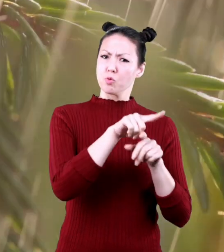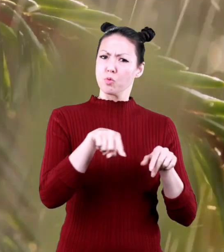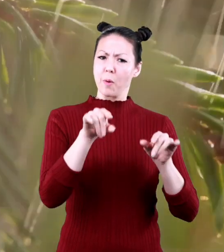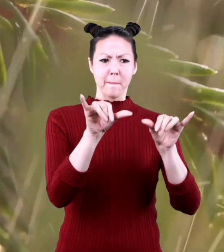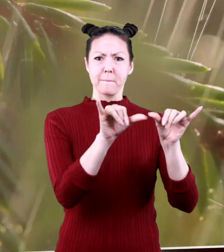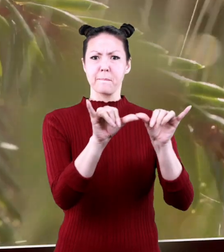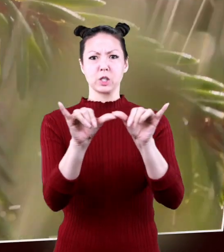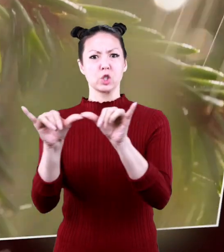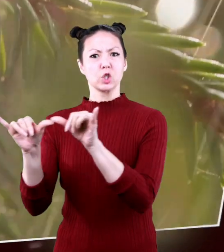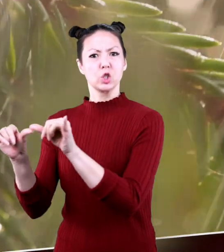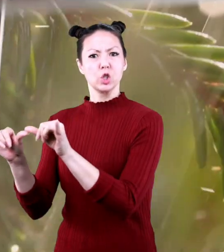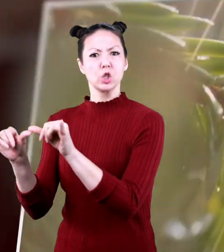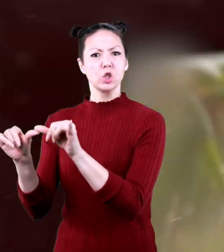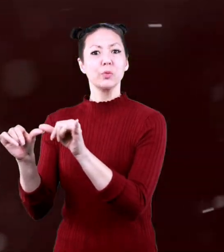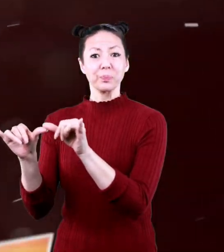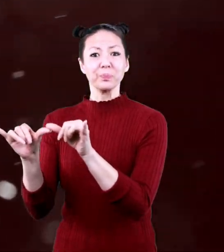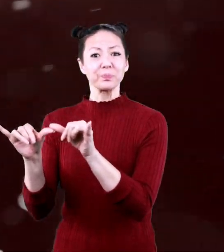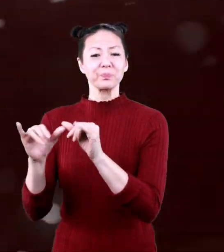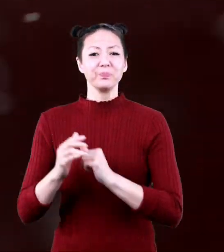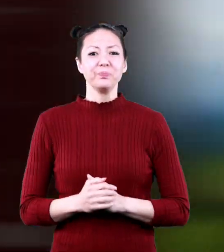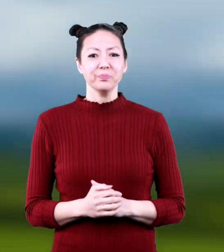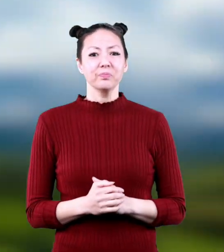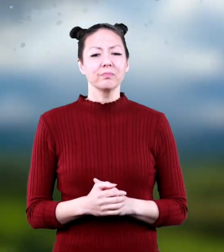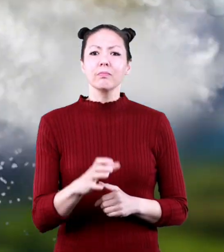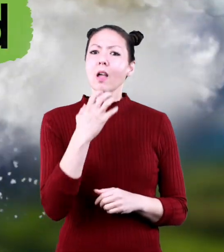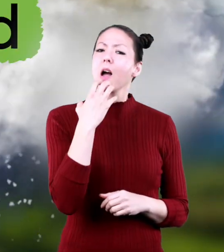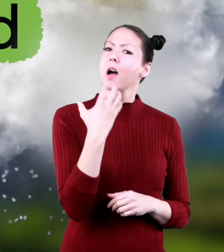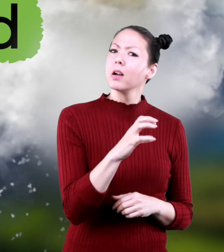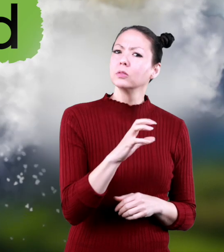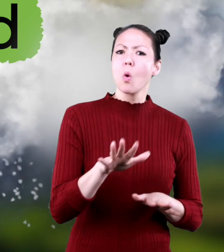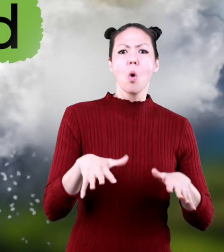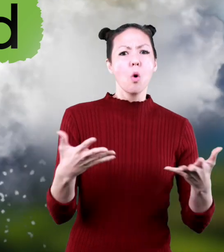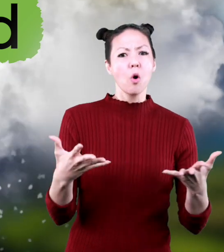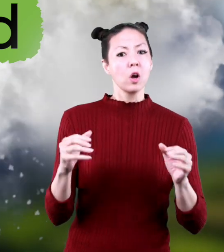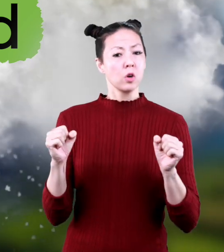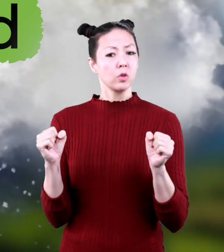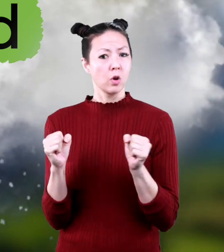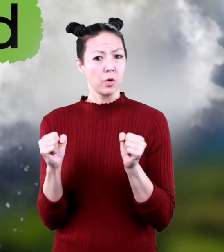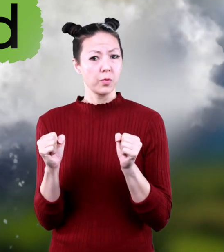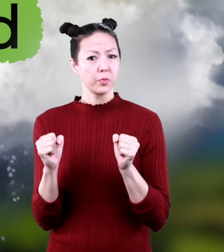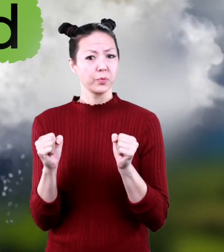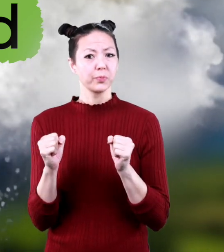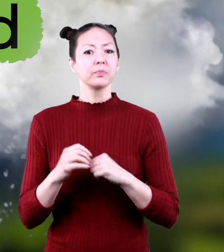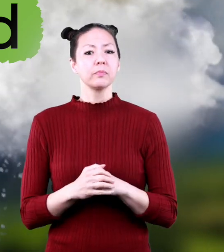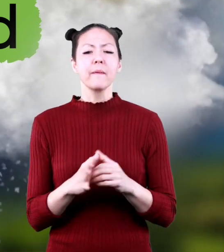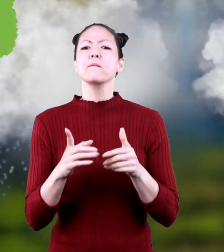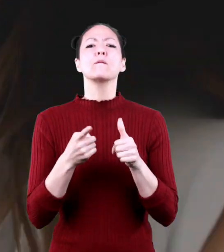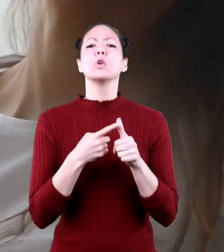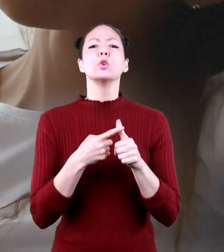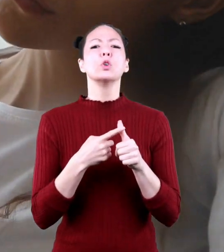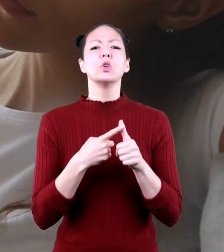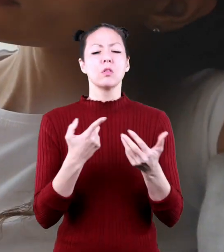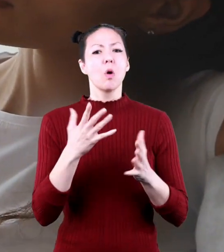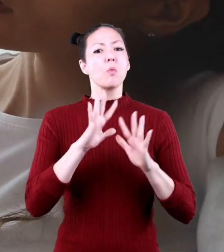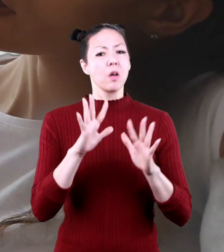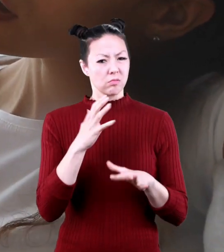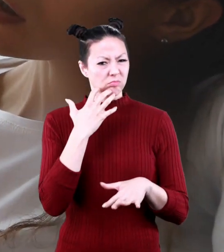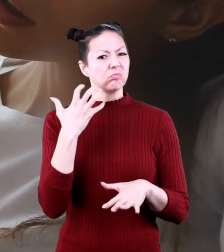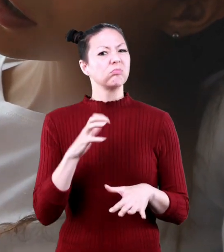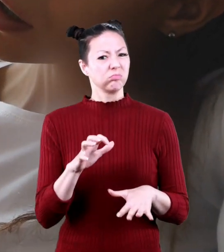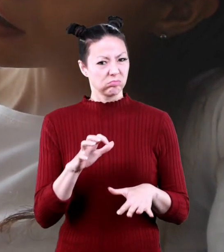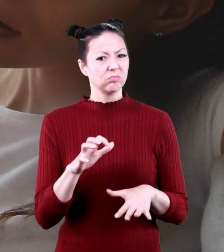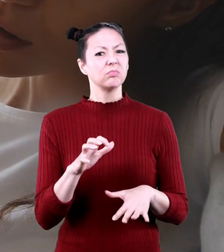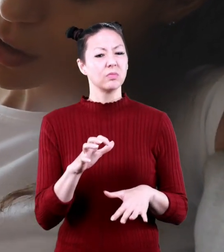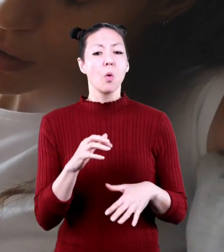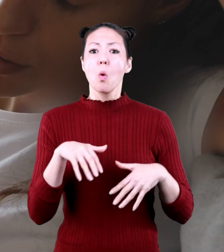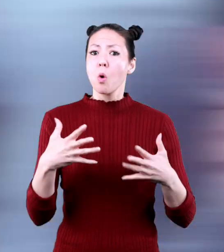weather and how each are measured. Hot or cold First off, weather